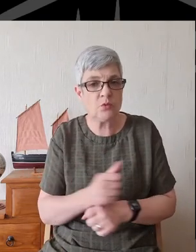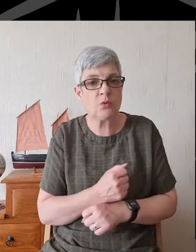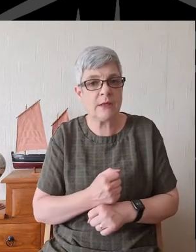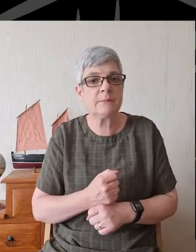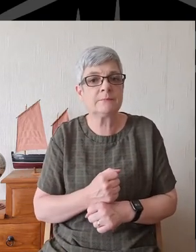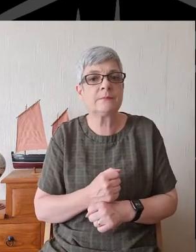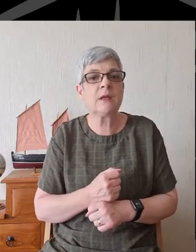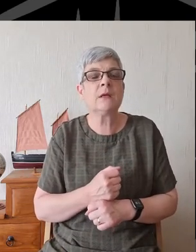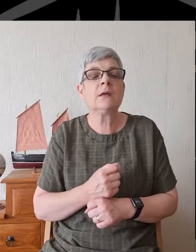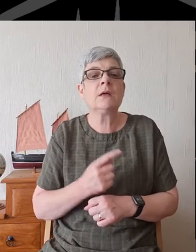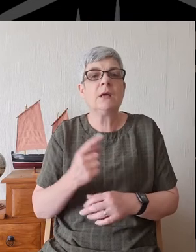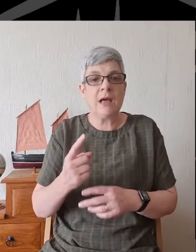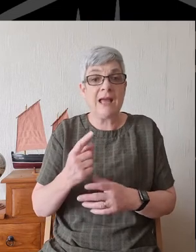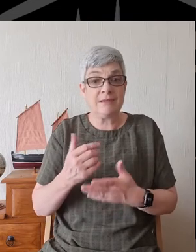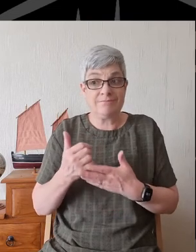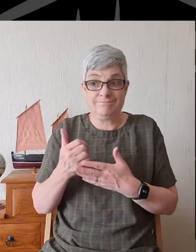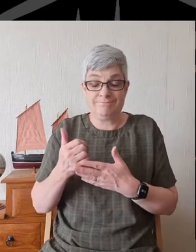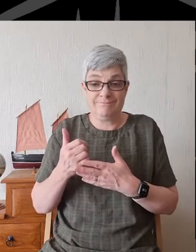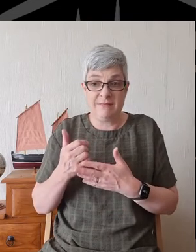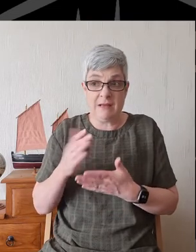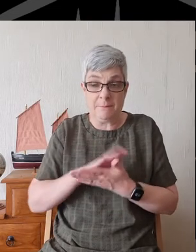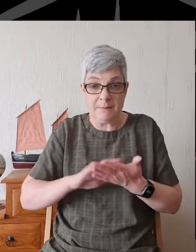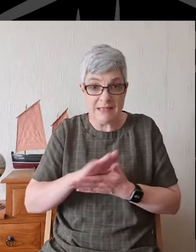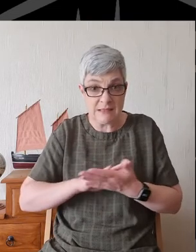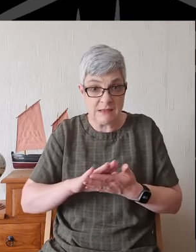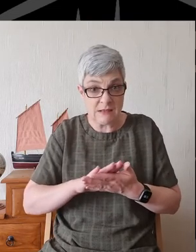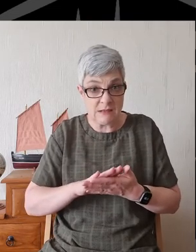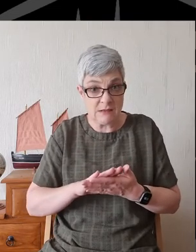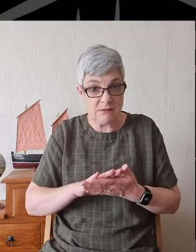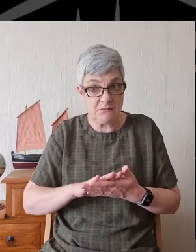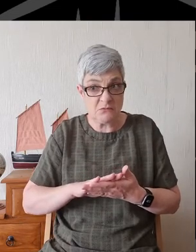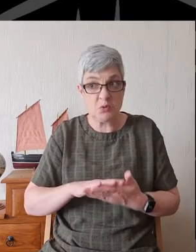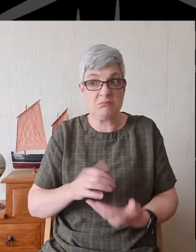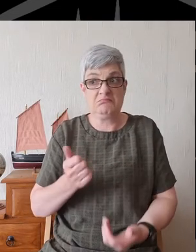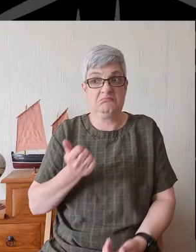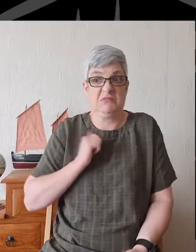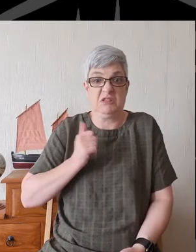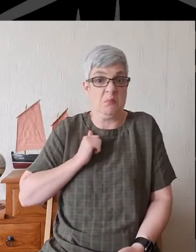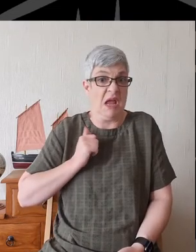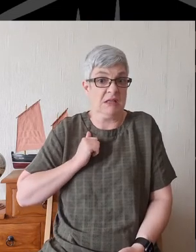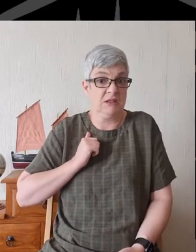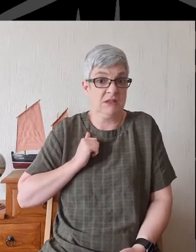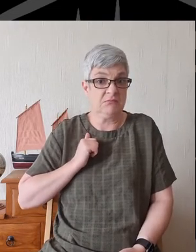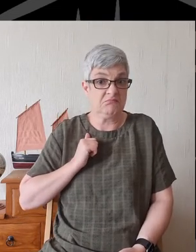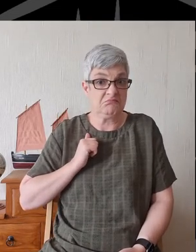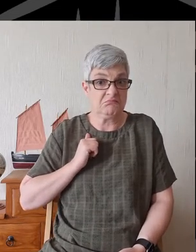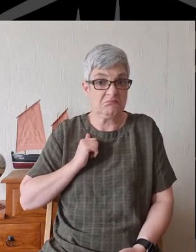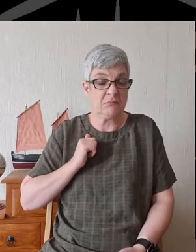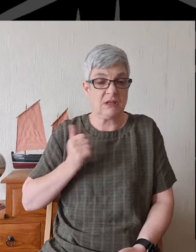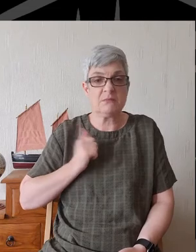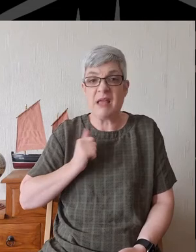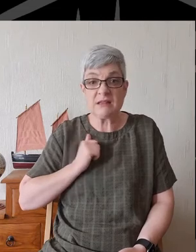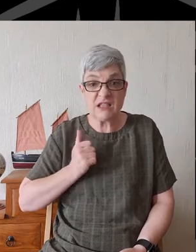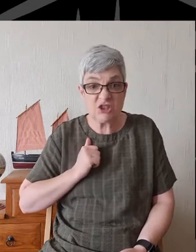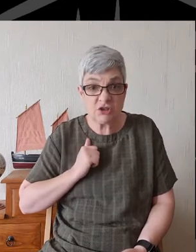And in doing so, to drive presumption and half-heartedness